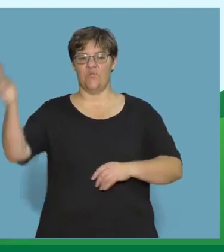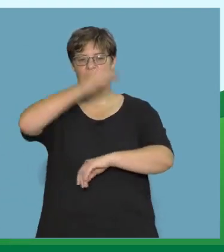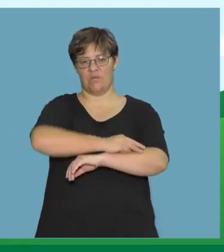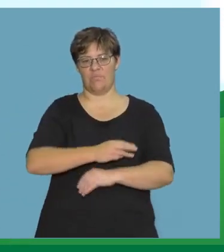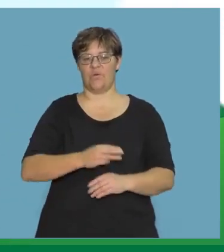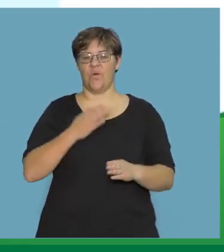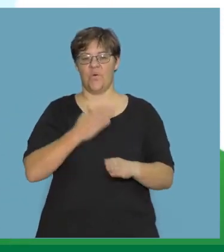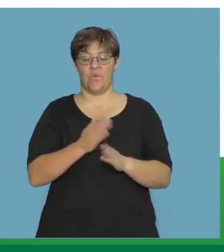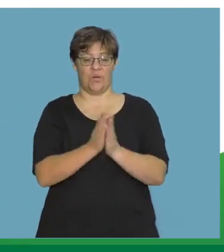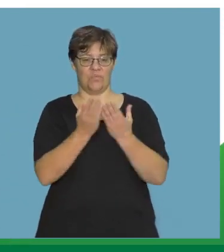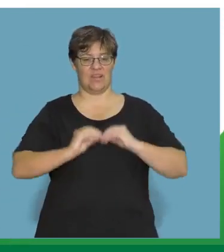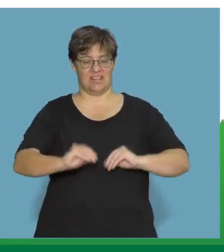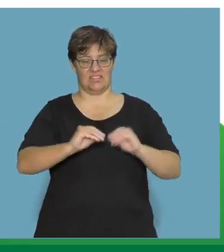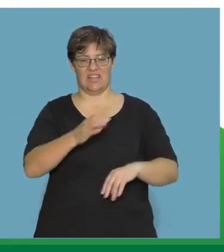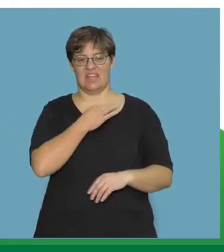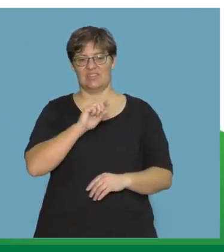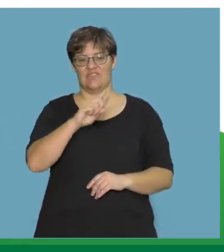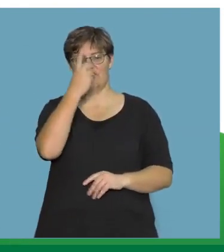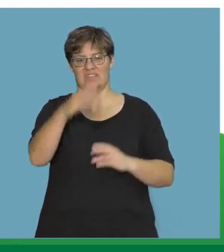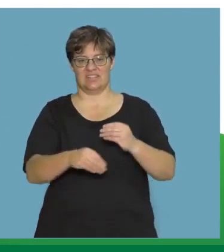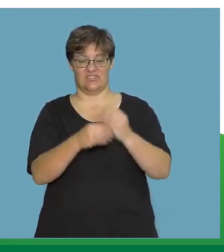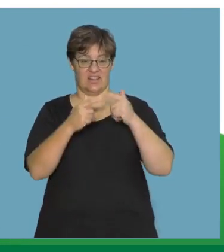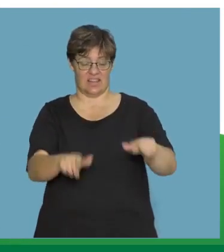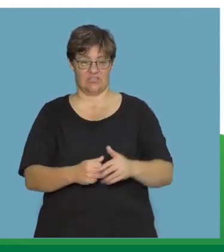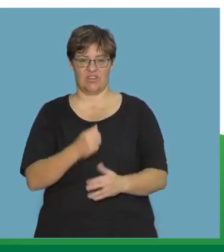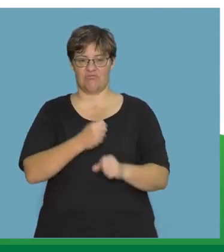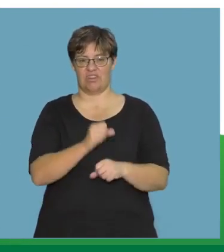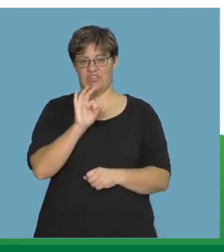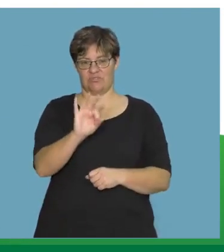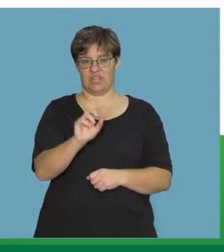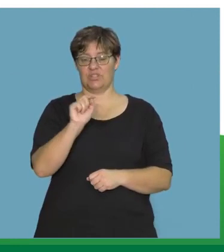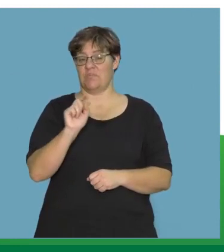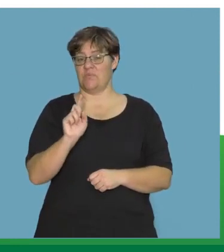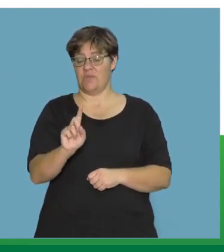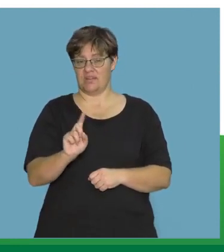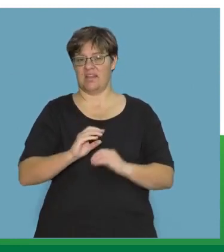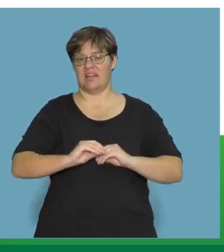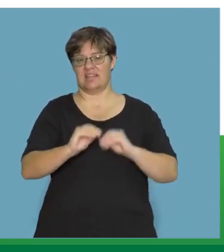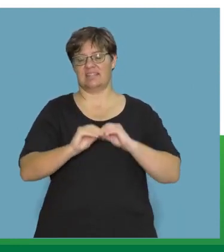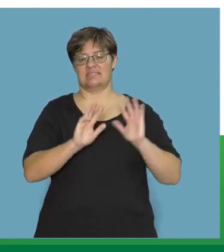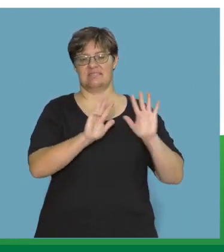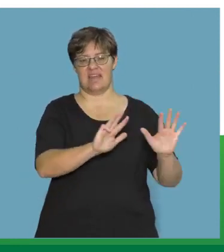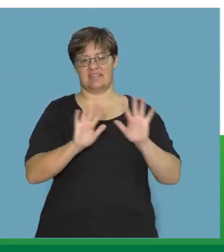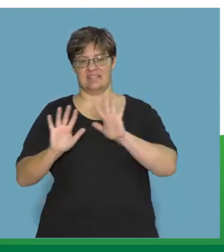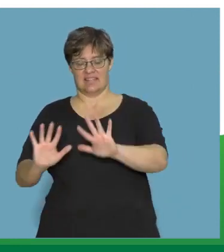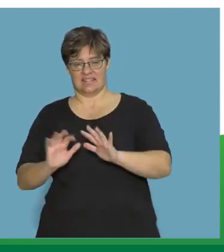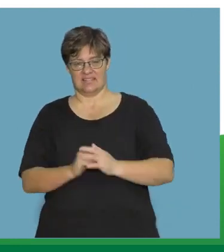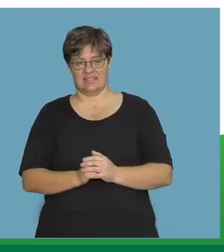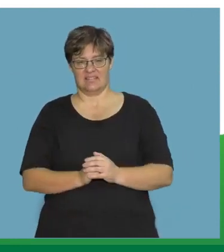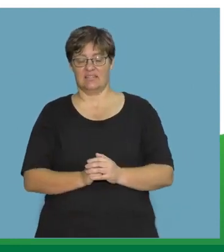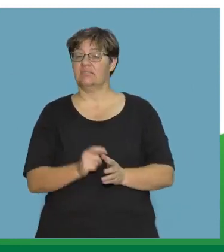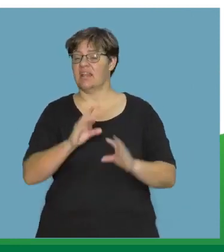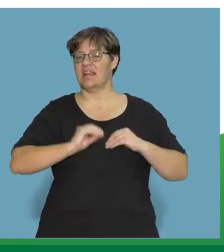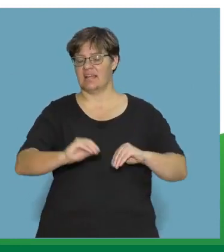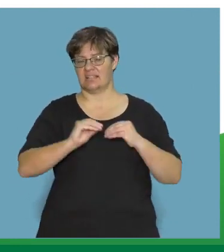This is a Rainbow Workbook lesson for English First Additional Language, Grade 3, Term 1, Lessons 9 and